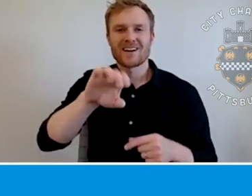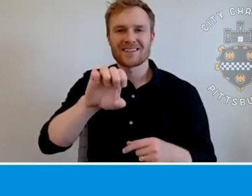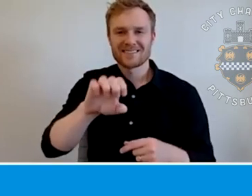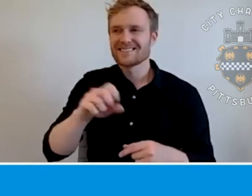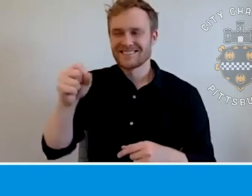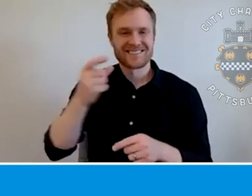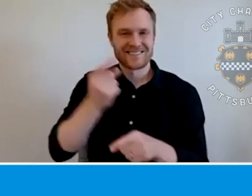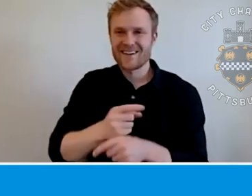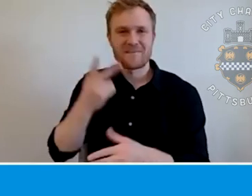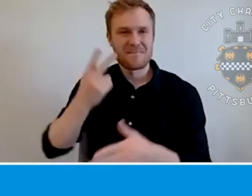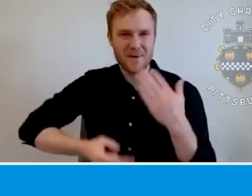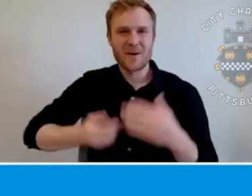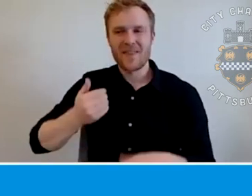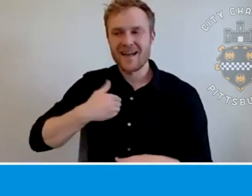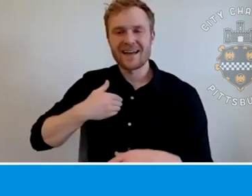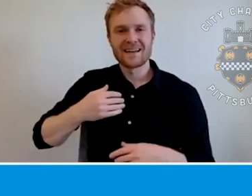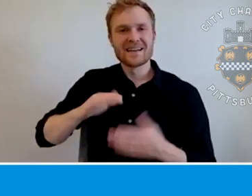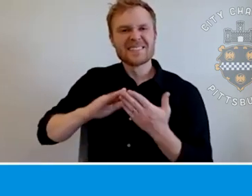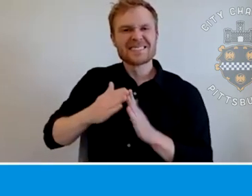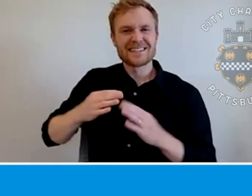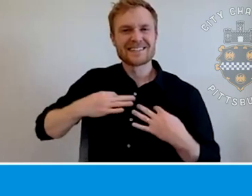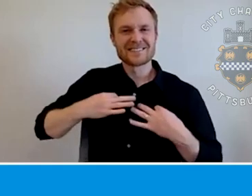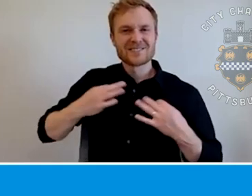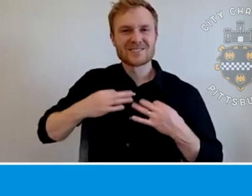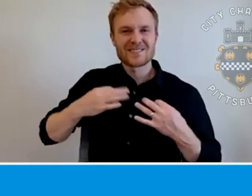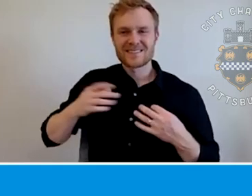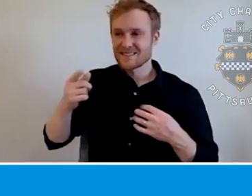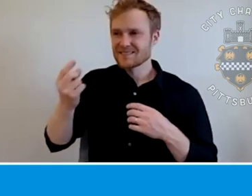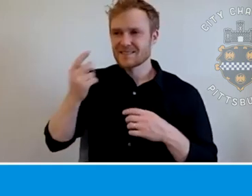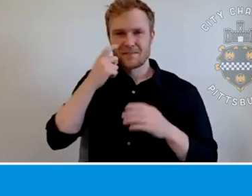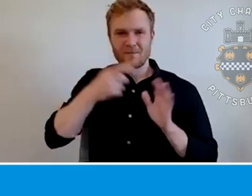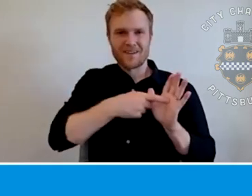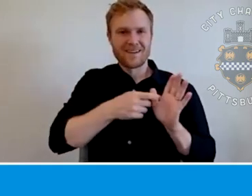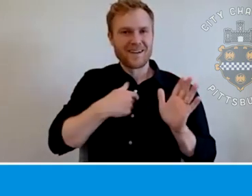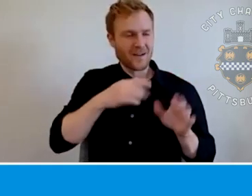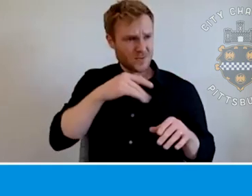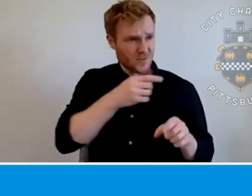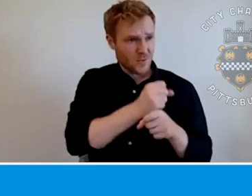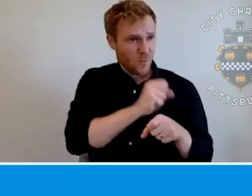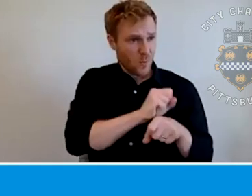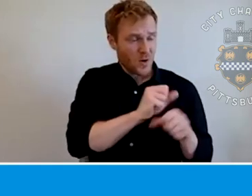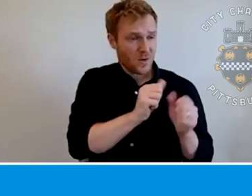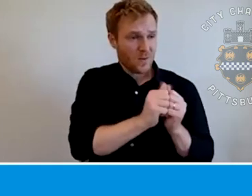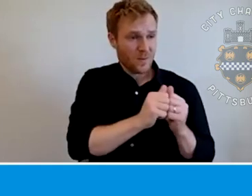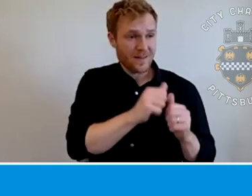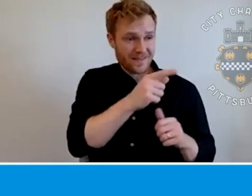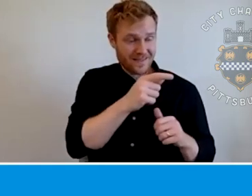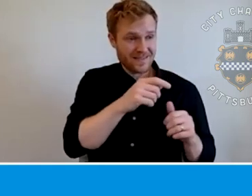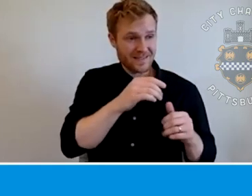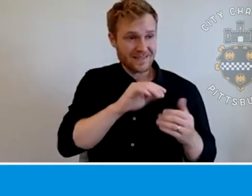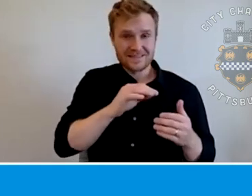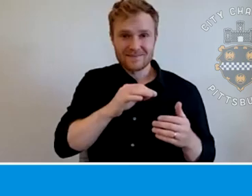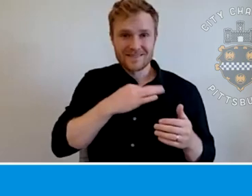And Ross spotted me and said, Do you work a three year price? So great way to meet Ross on four years ago? Yeah.